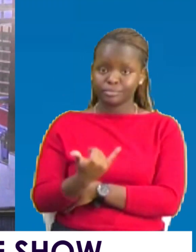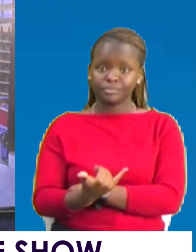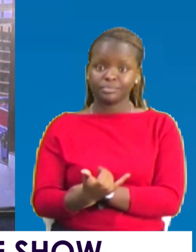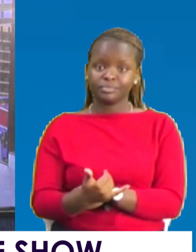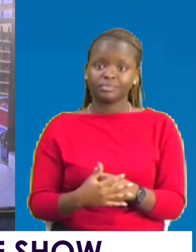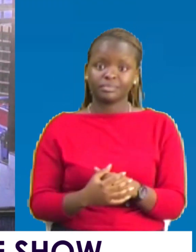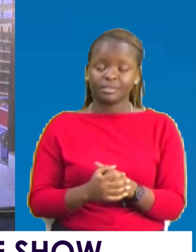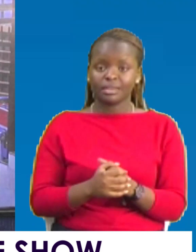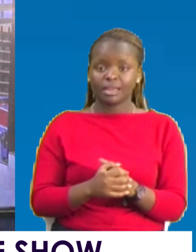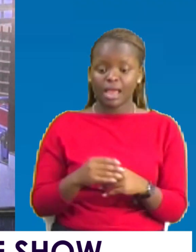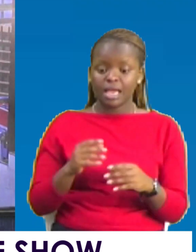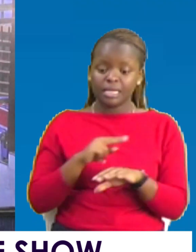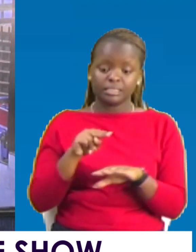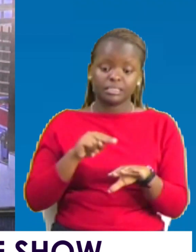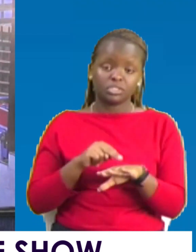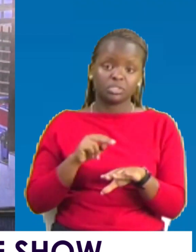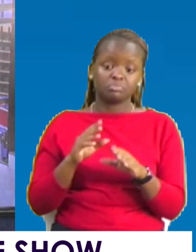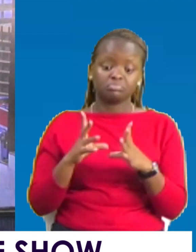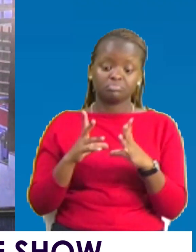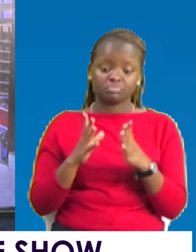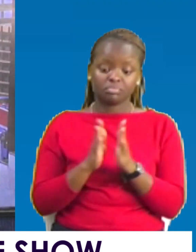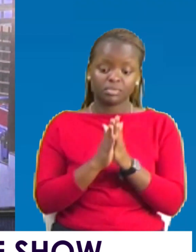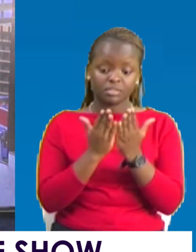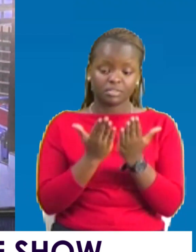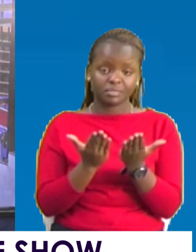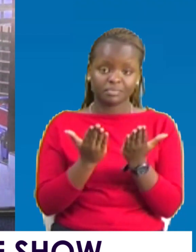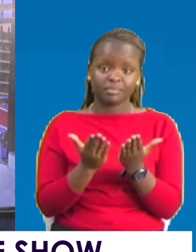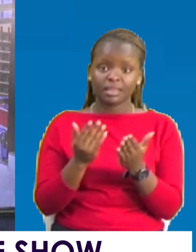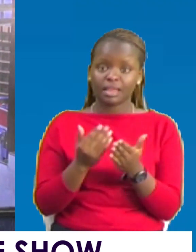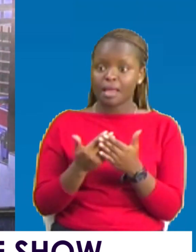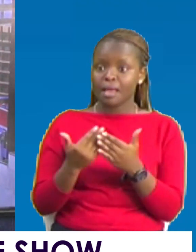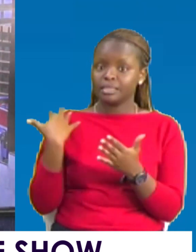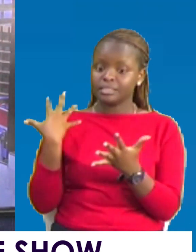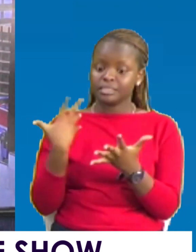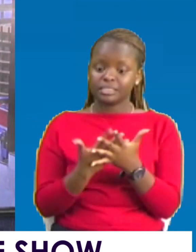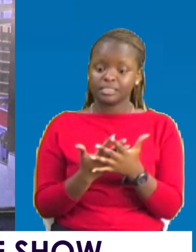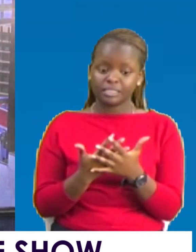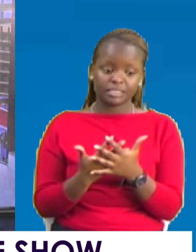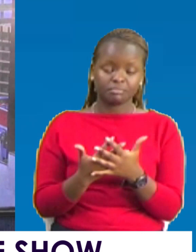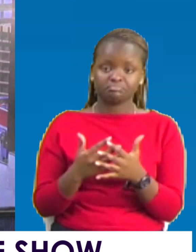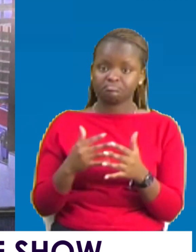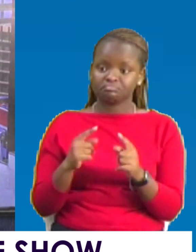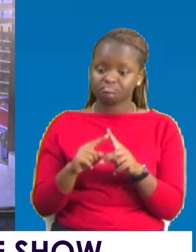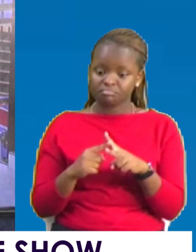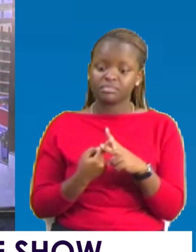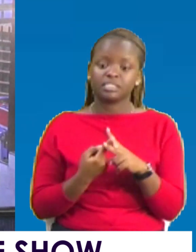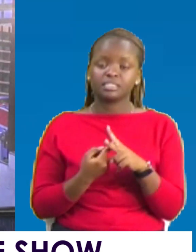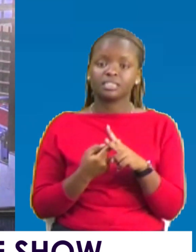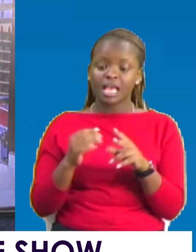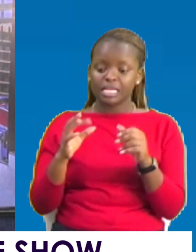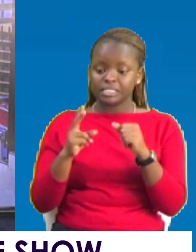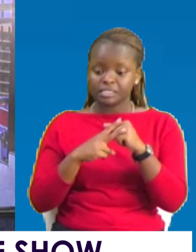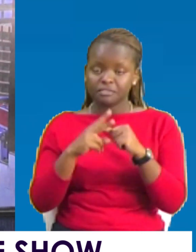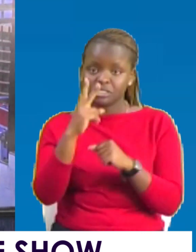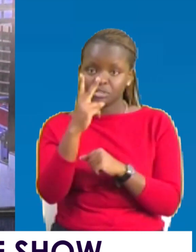The nation newspaper. Already by this time. Since the beginning of this year. Has already carried 72 headlines.